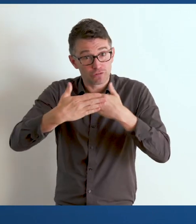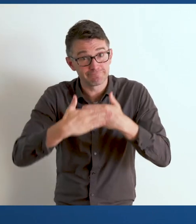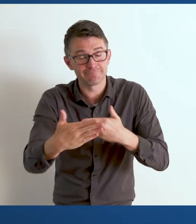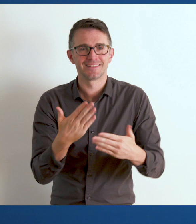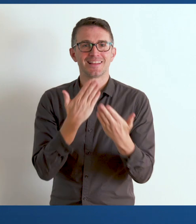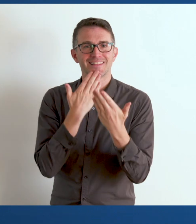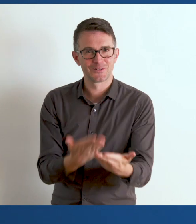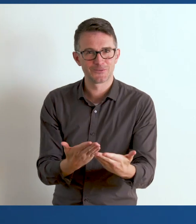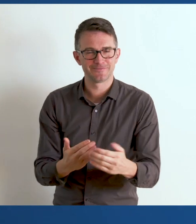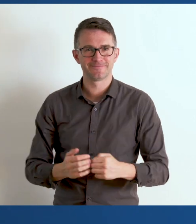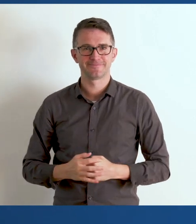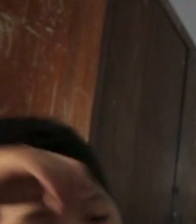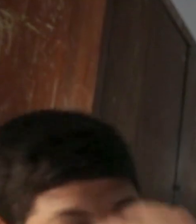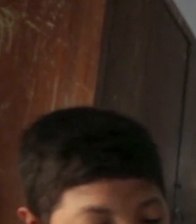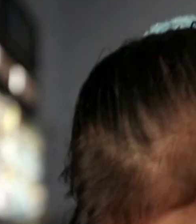work. Thank you.